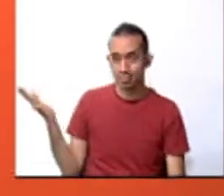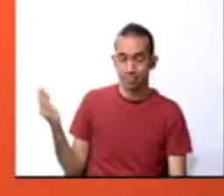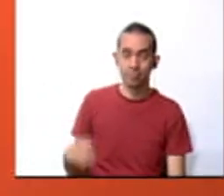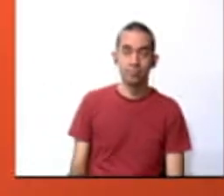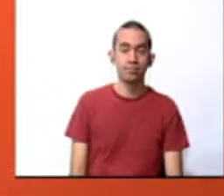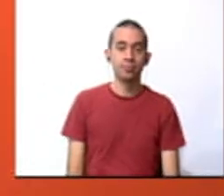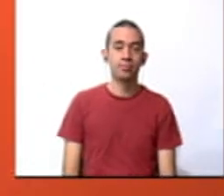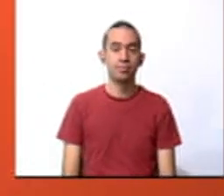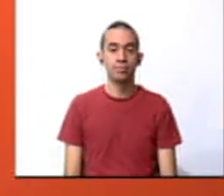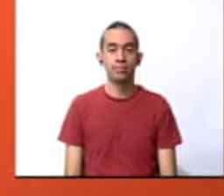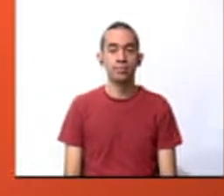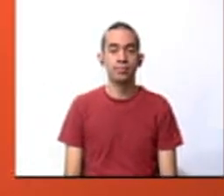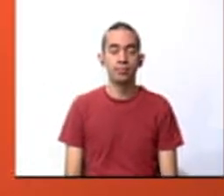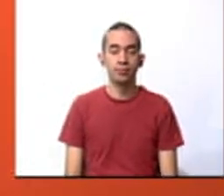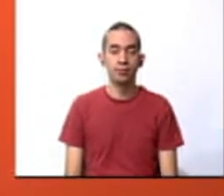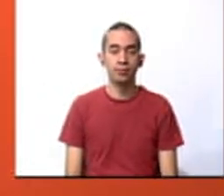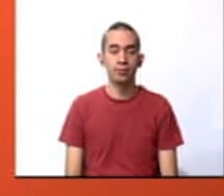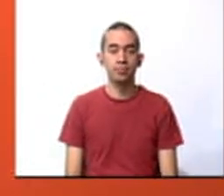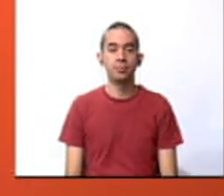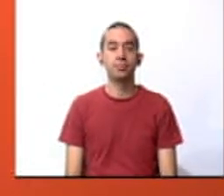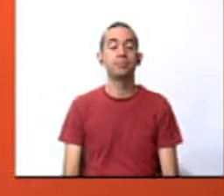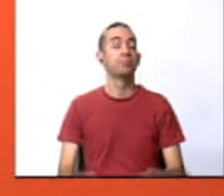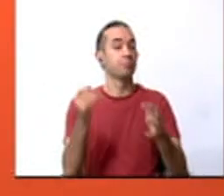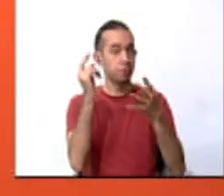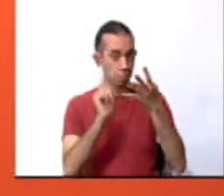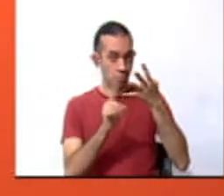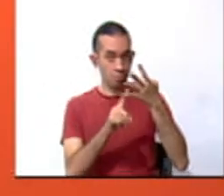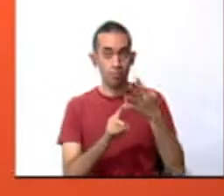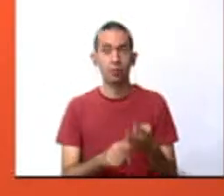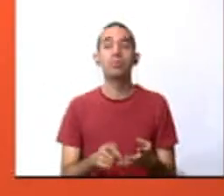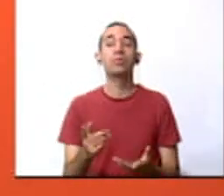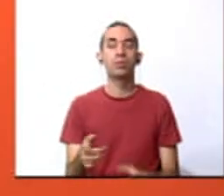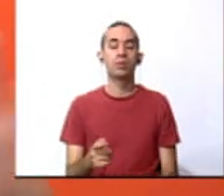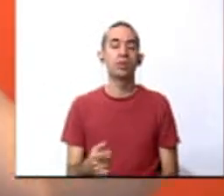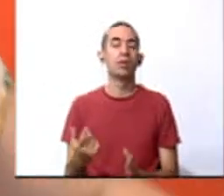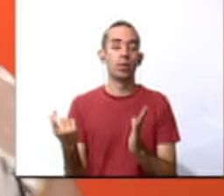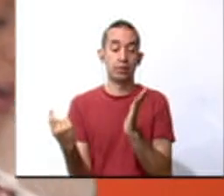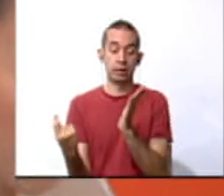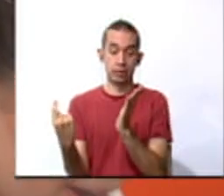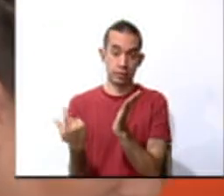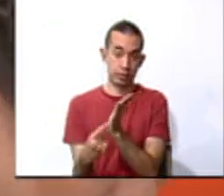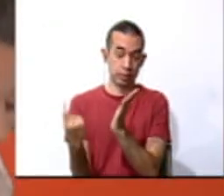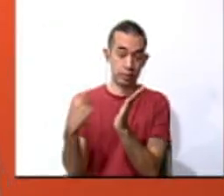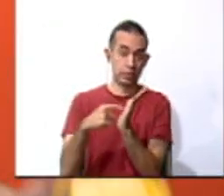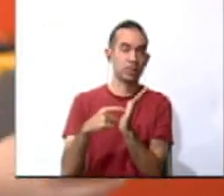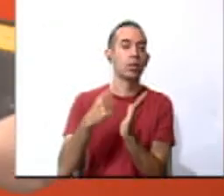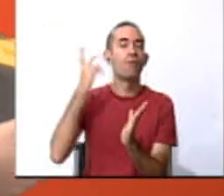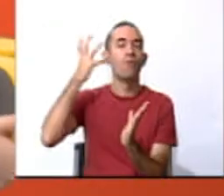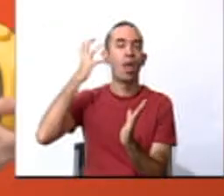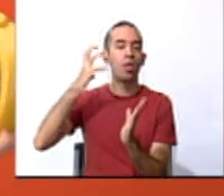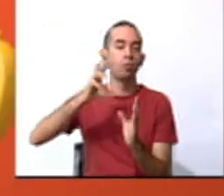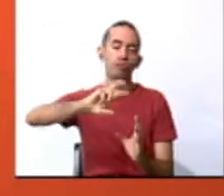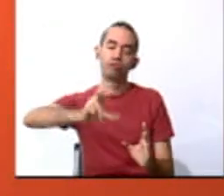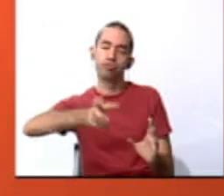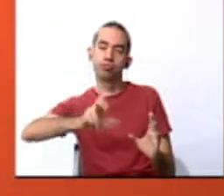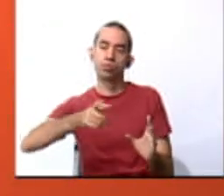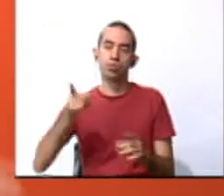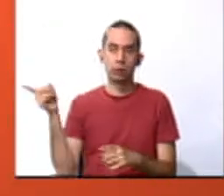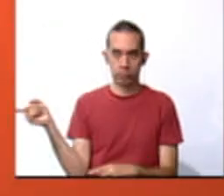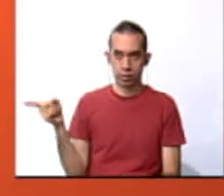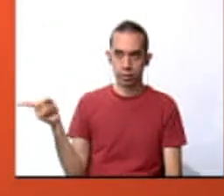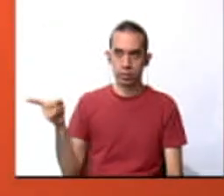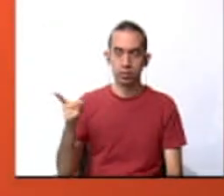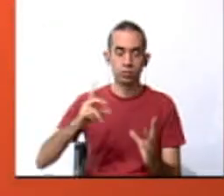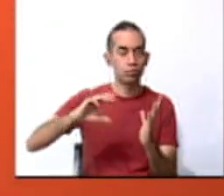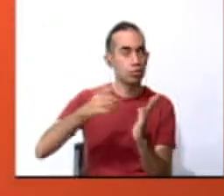food. And finally, have a battery radio to listen to